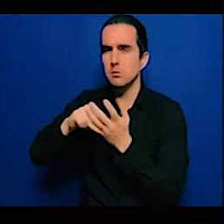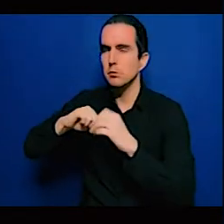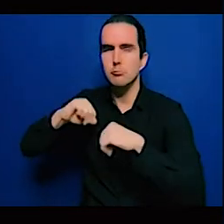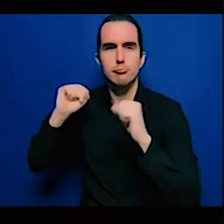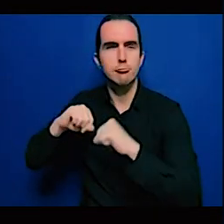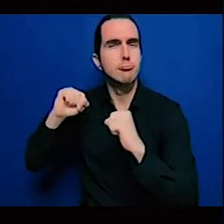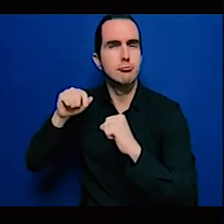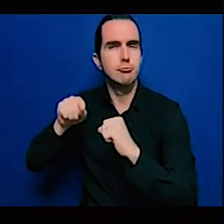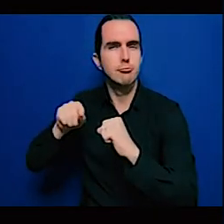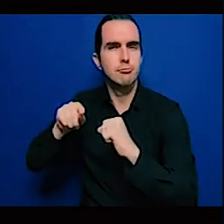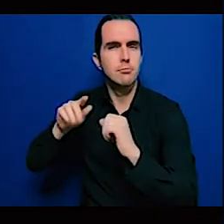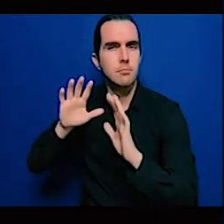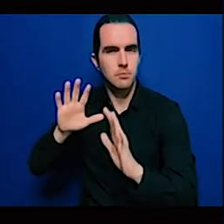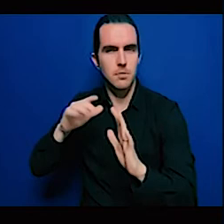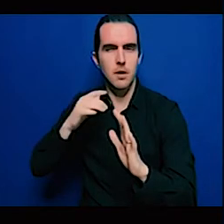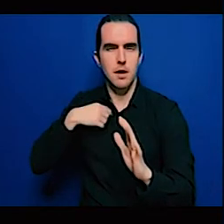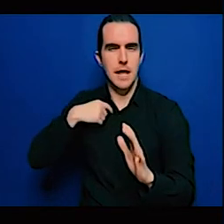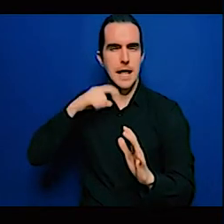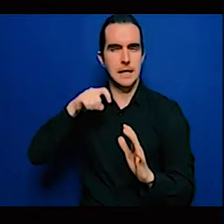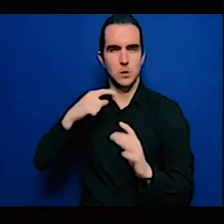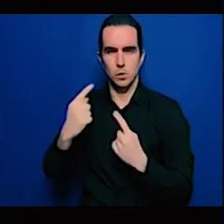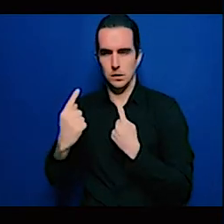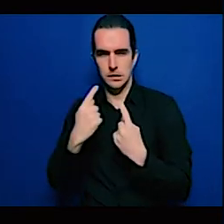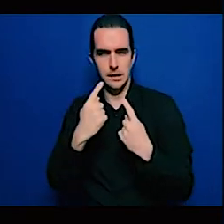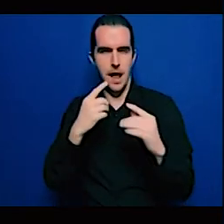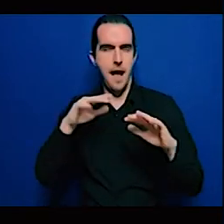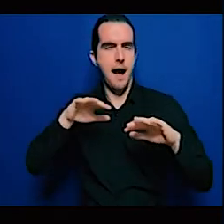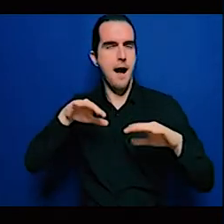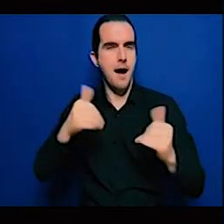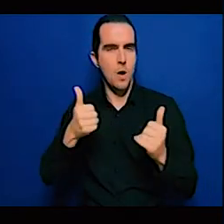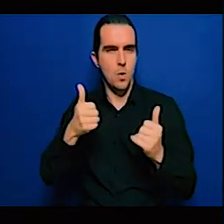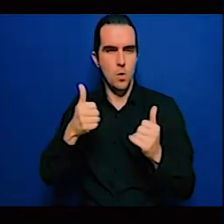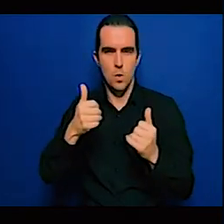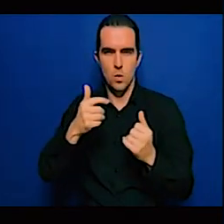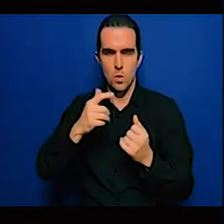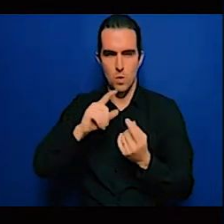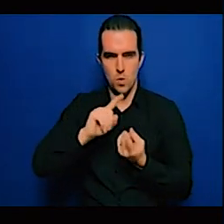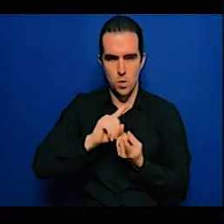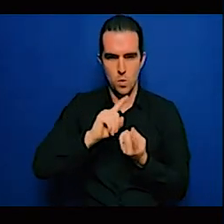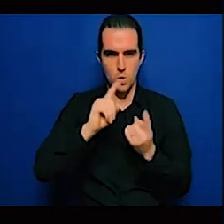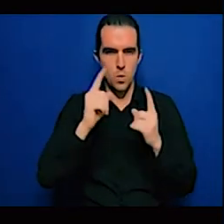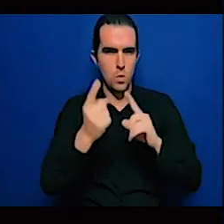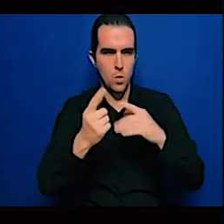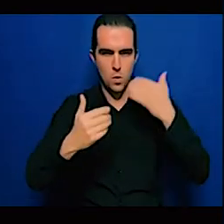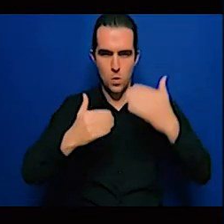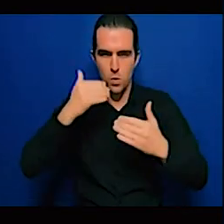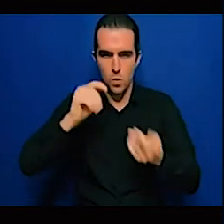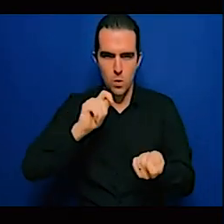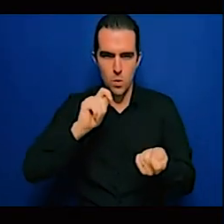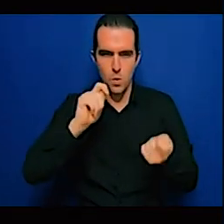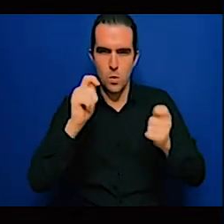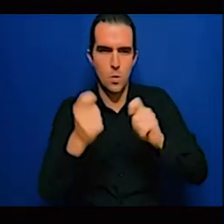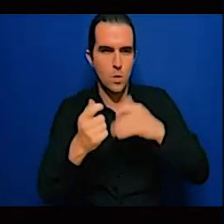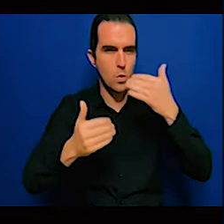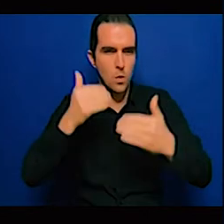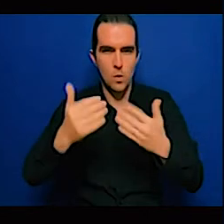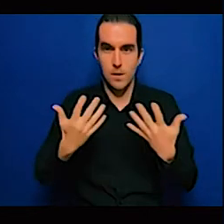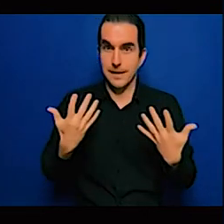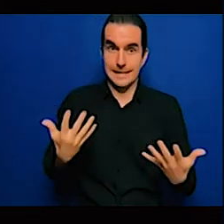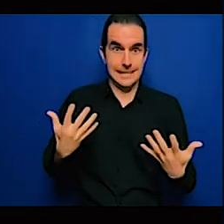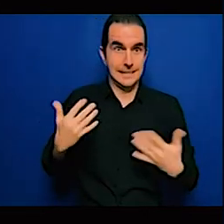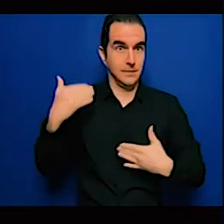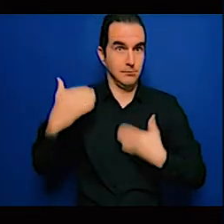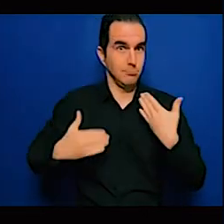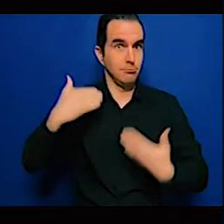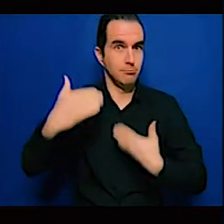We have to make efforts in order to change our methods of production. We